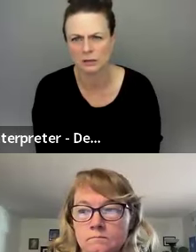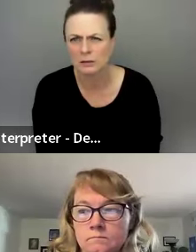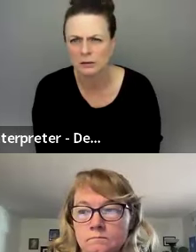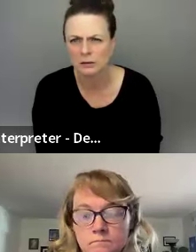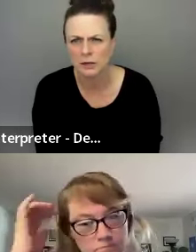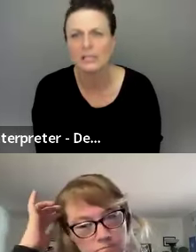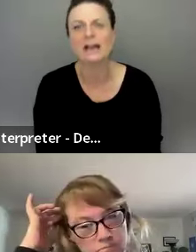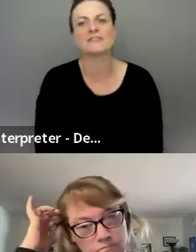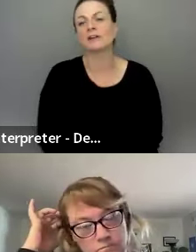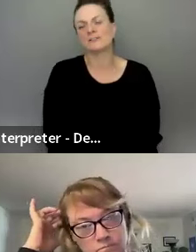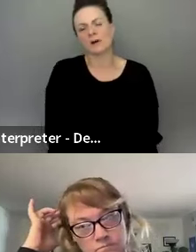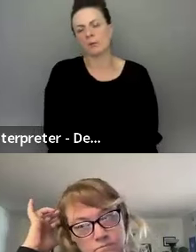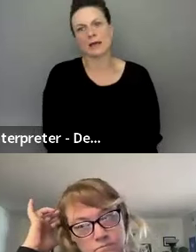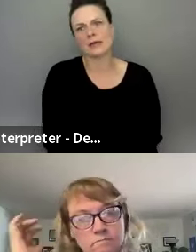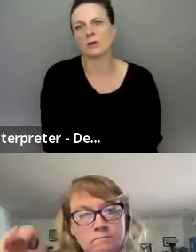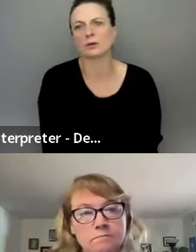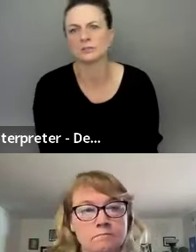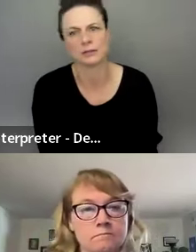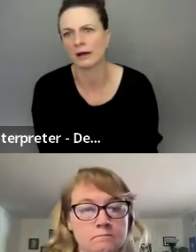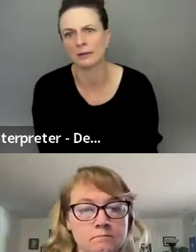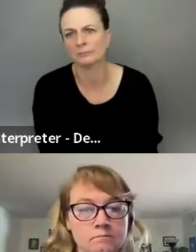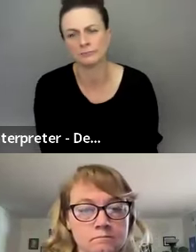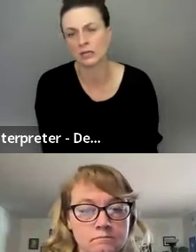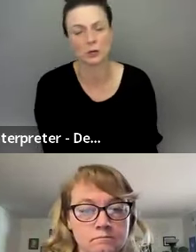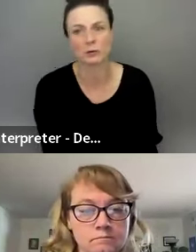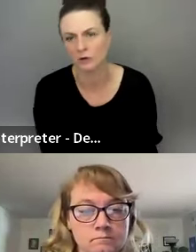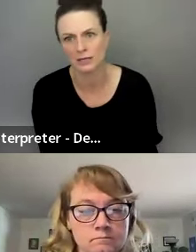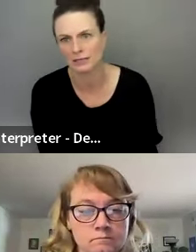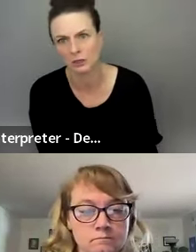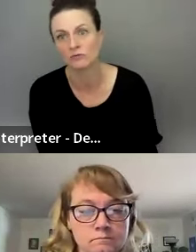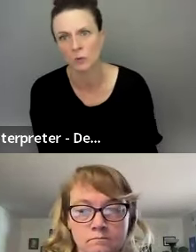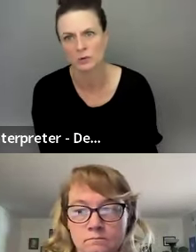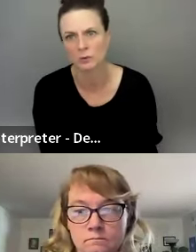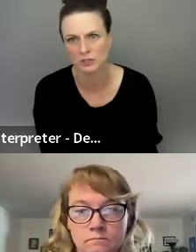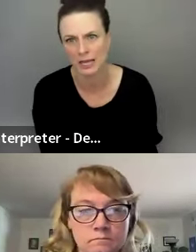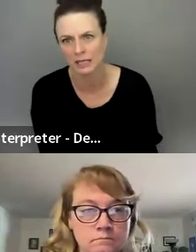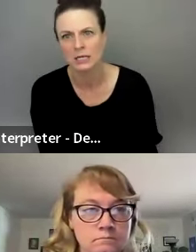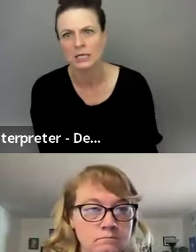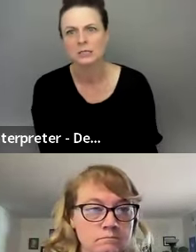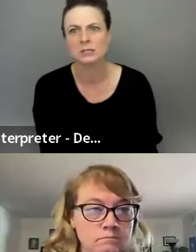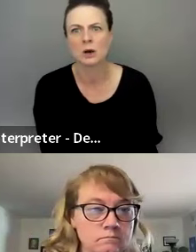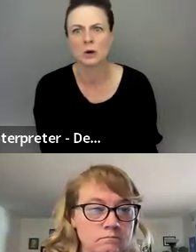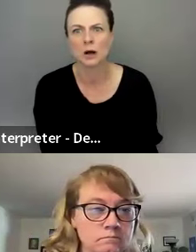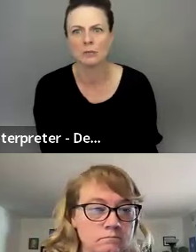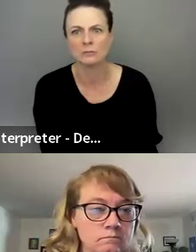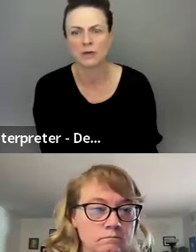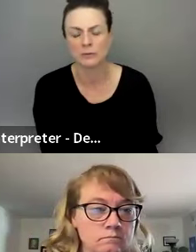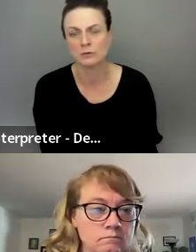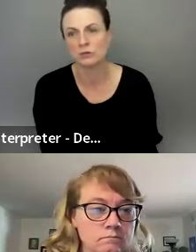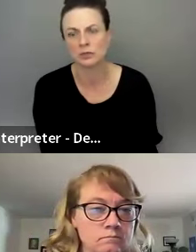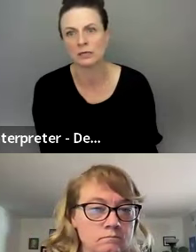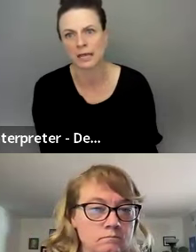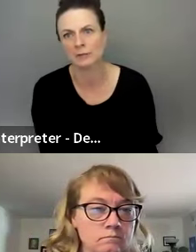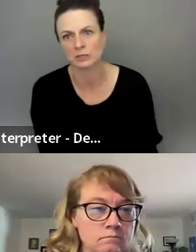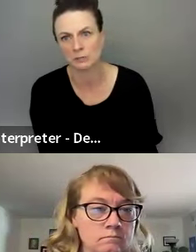yeah, if they're very far away, they couldn't, um, interpret for us. They couldn't voice what we're saying. So, um, I